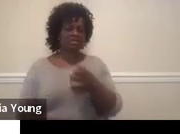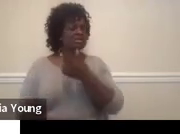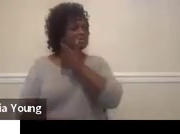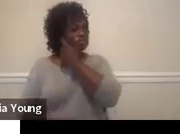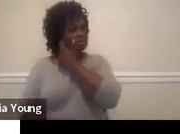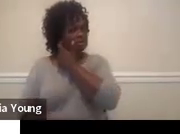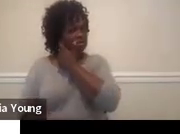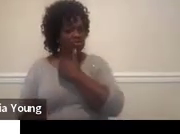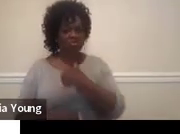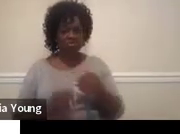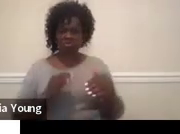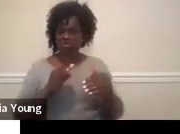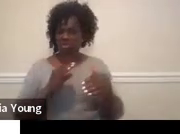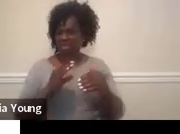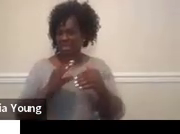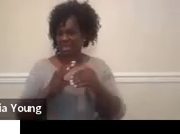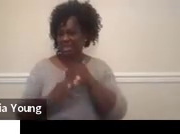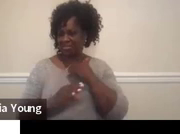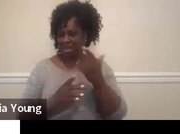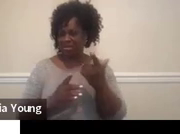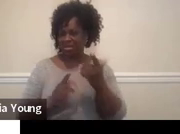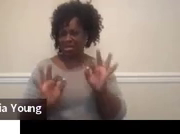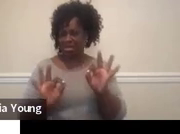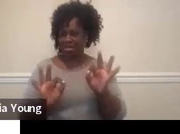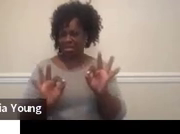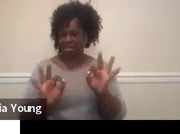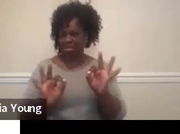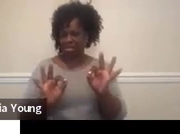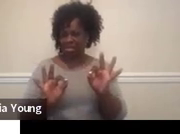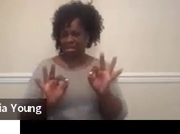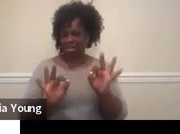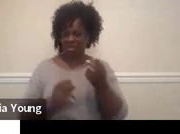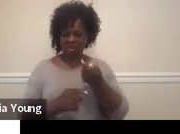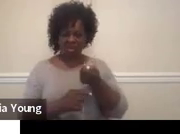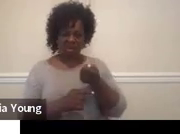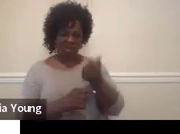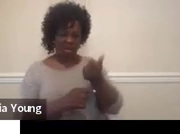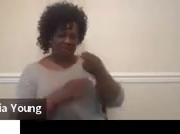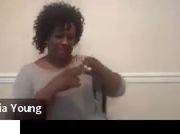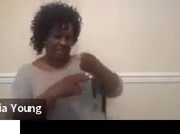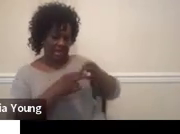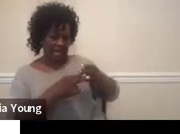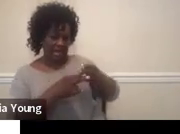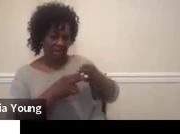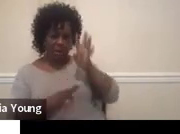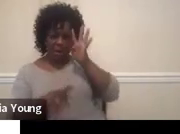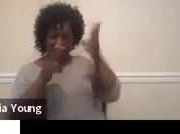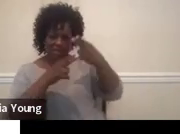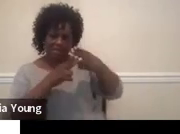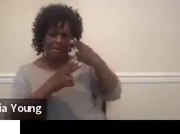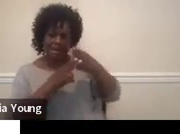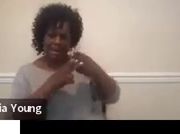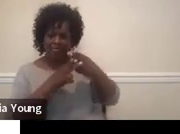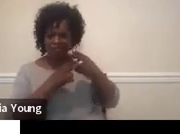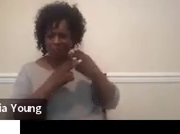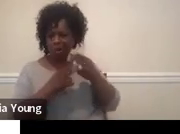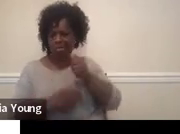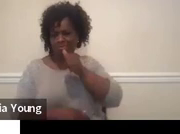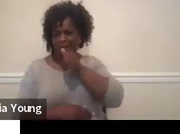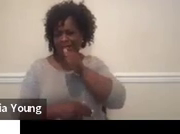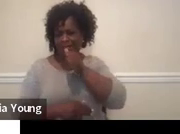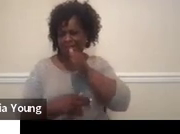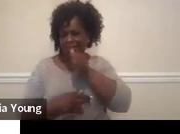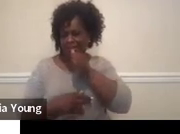um, just send them in an email and either take out the name or make up a name. Um, because